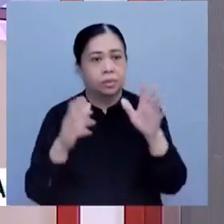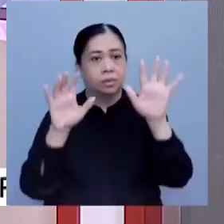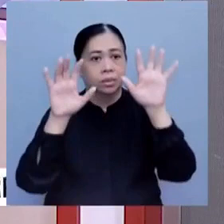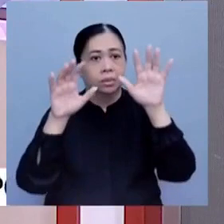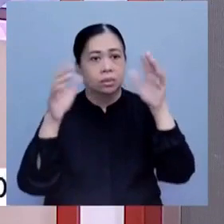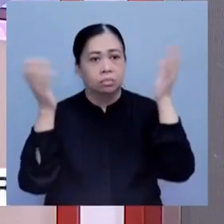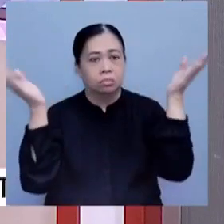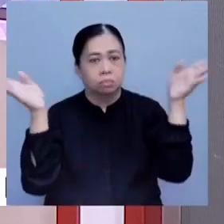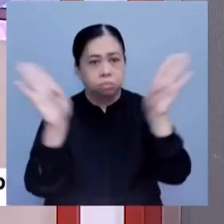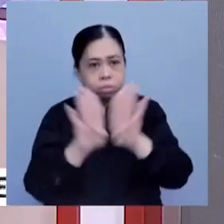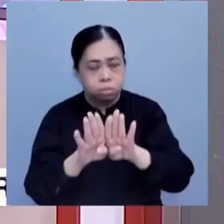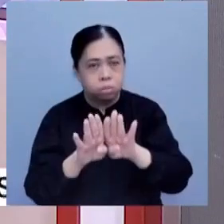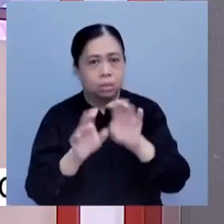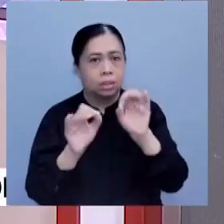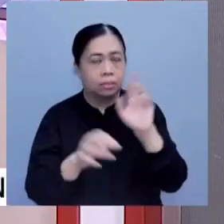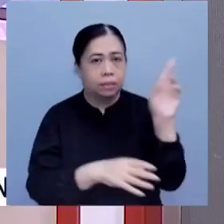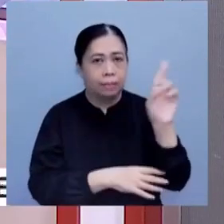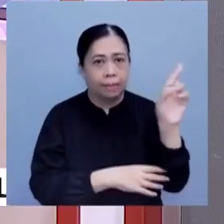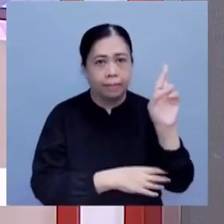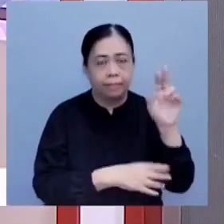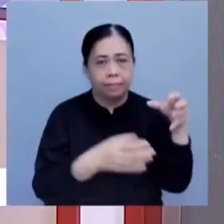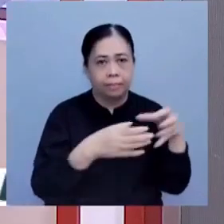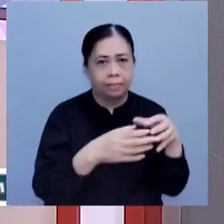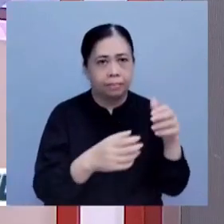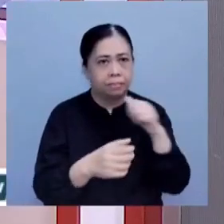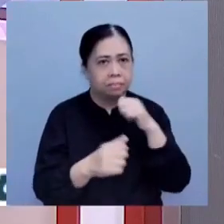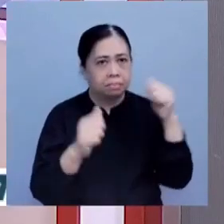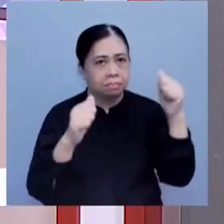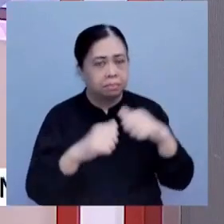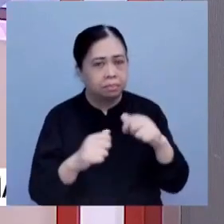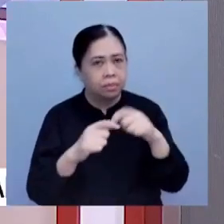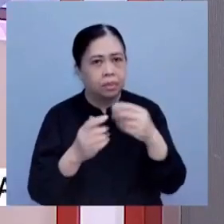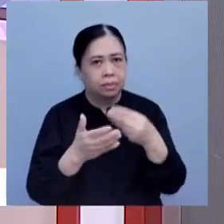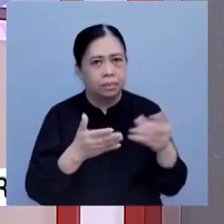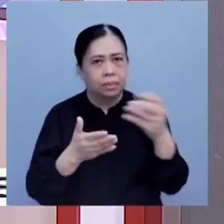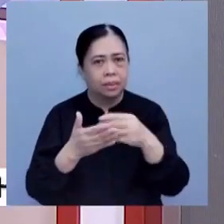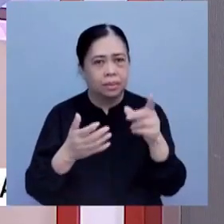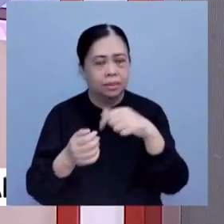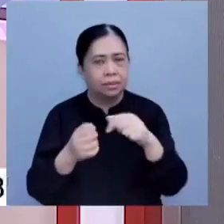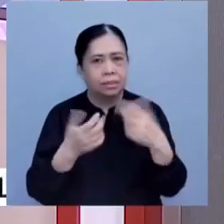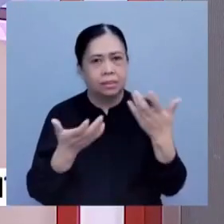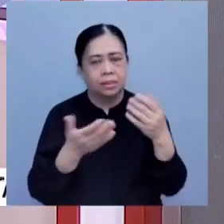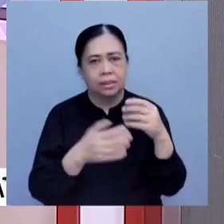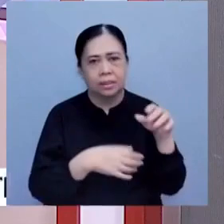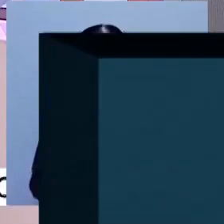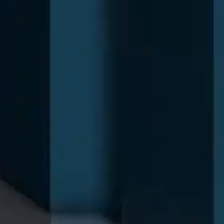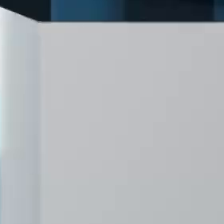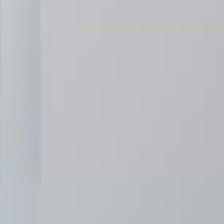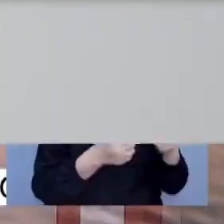Republicans fail to reach a compromise on spending bills that divide the party. More on this report.